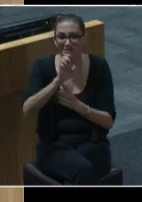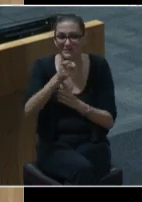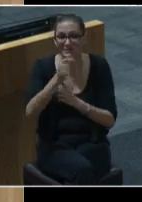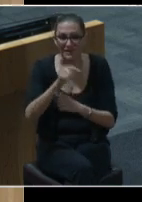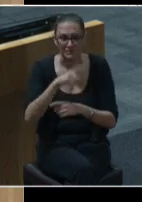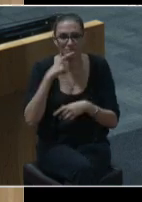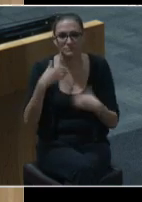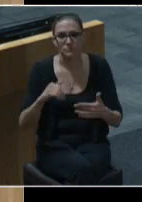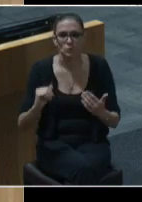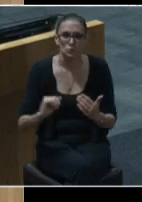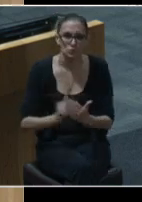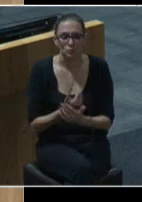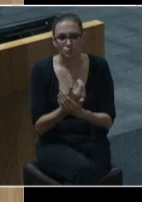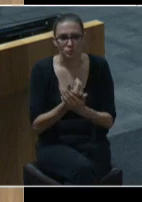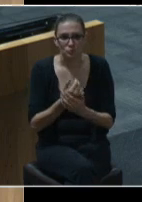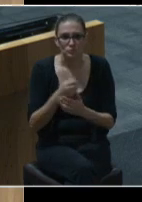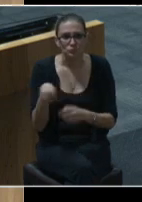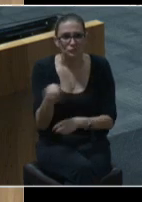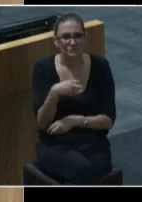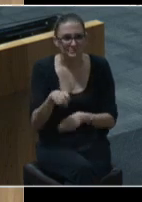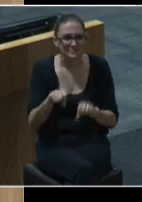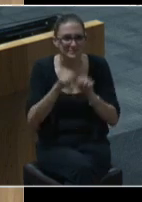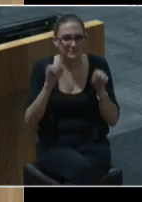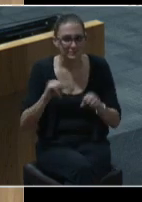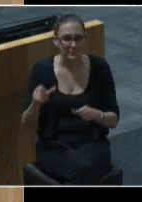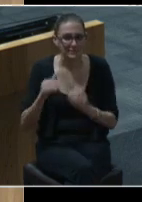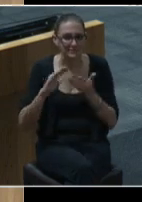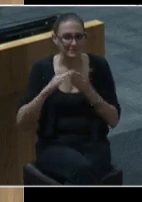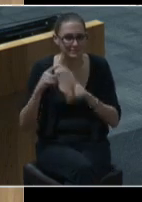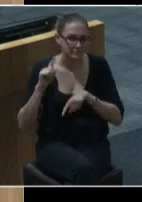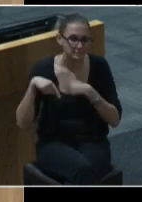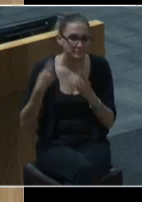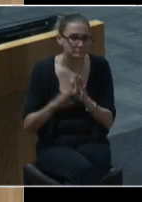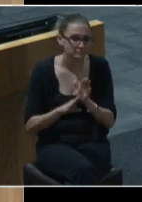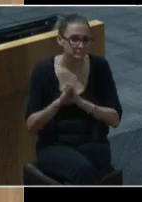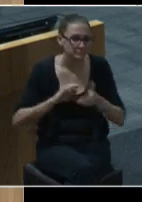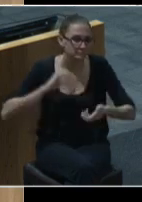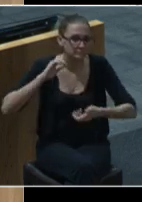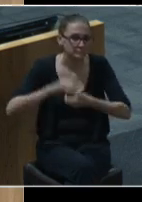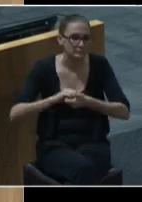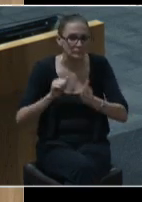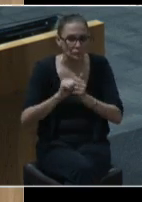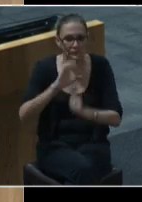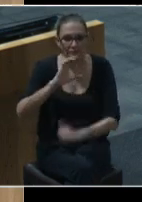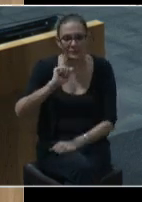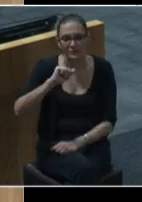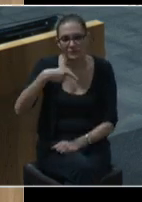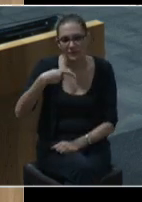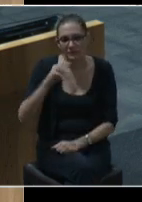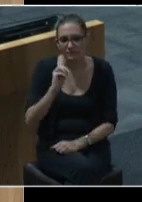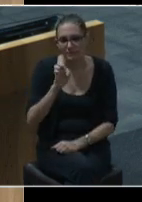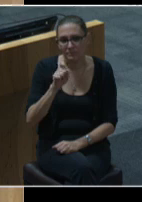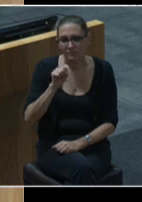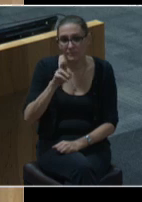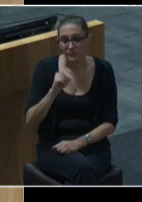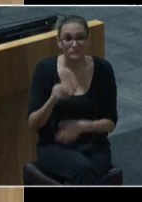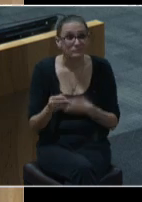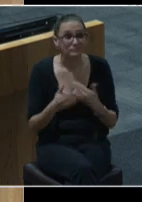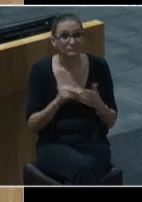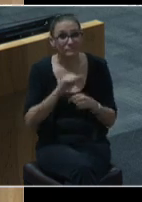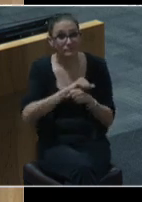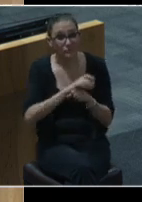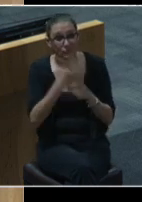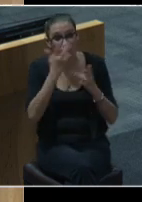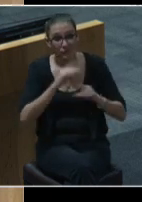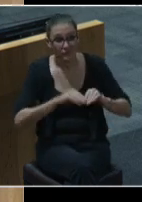multimodal transit system that the city has been developing in partnership with Cap Metro. Although COVID-19's